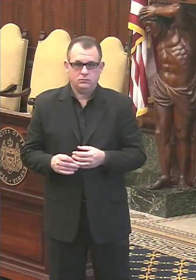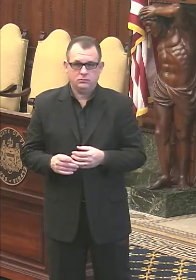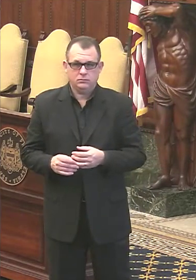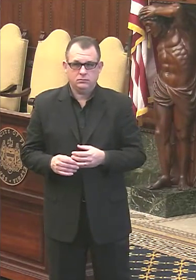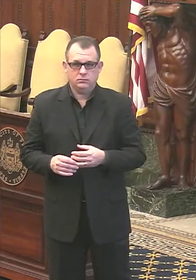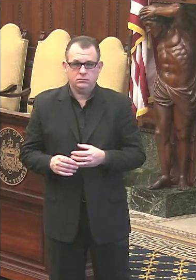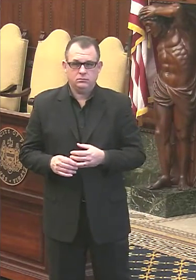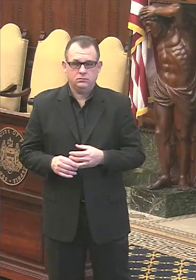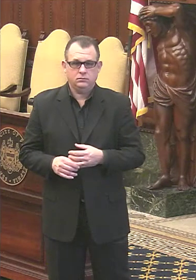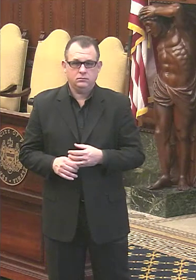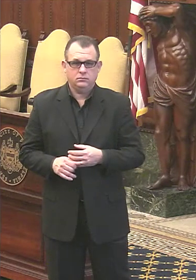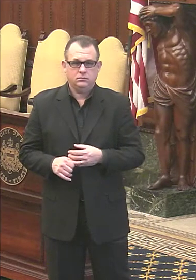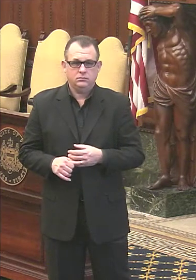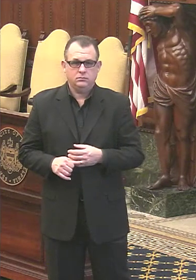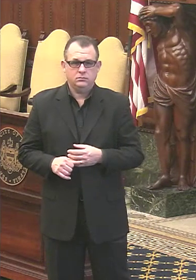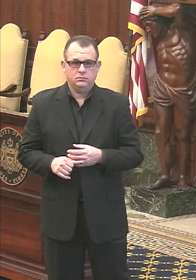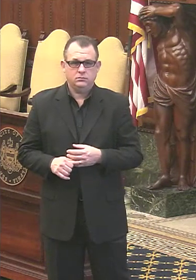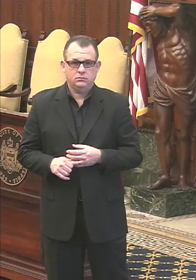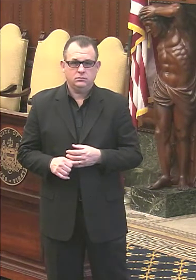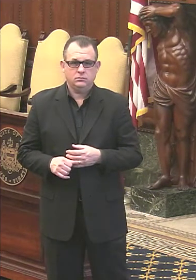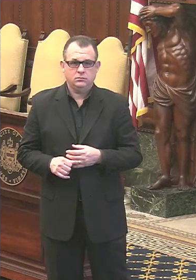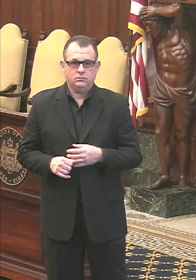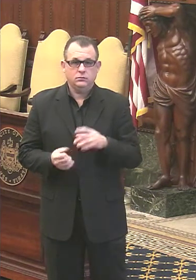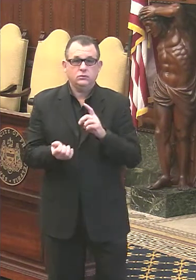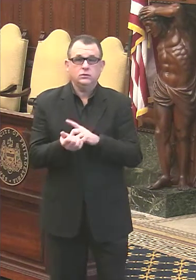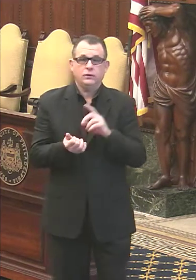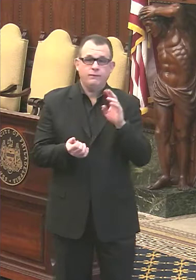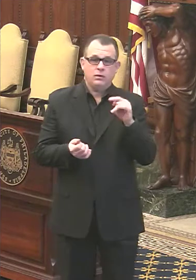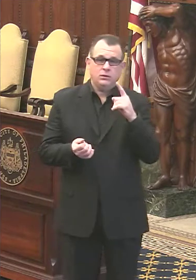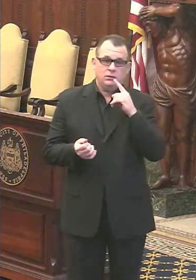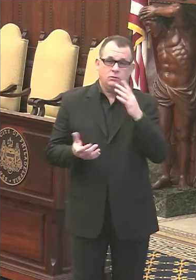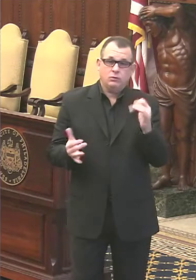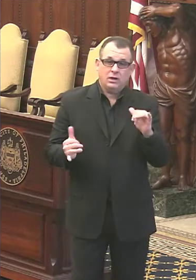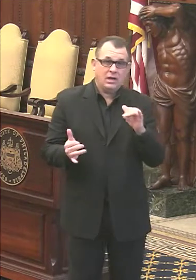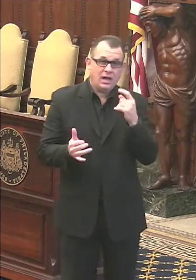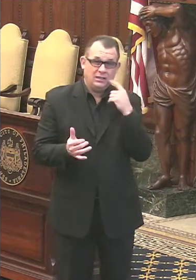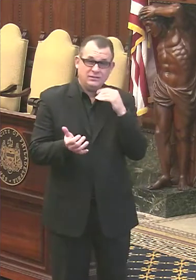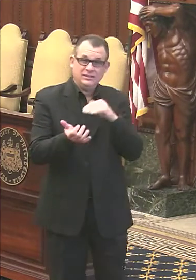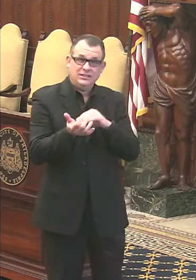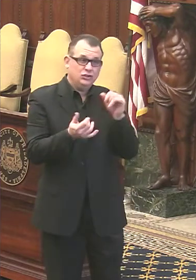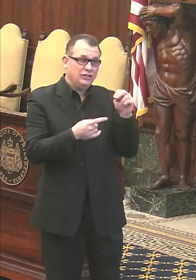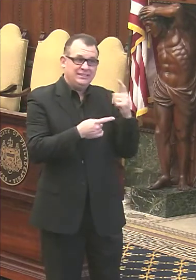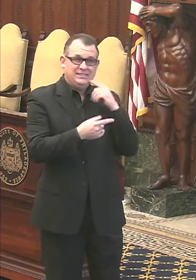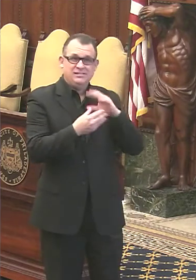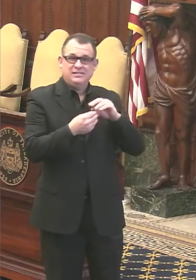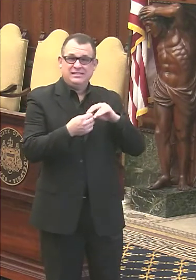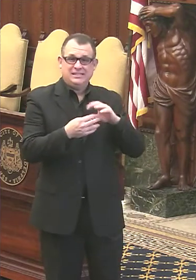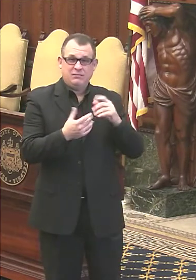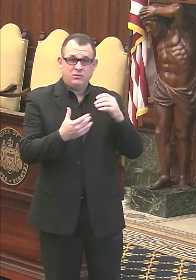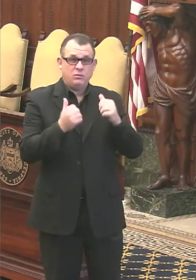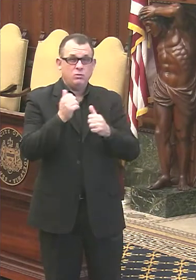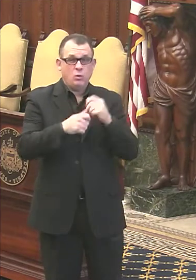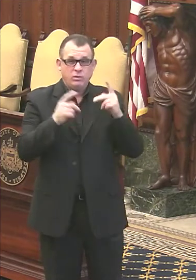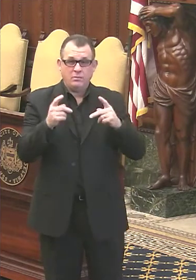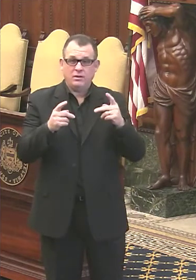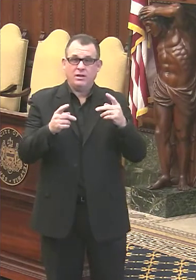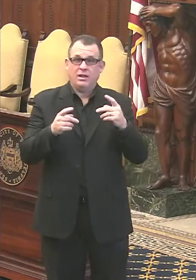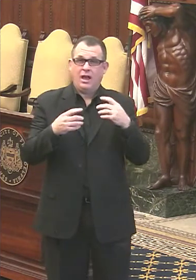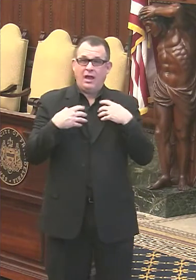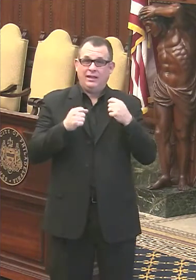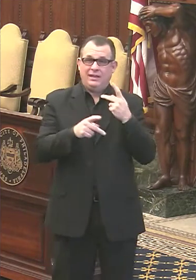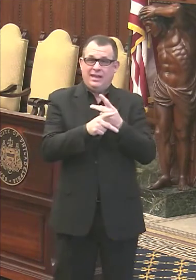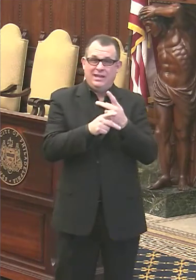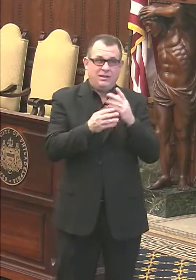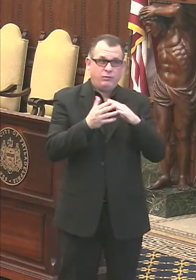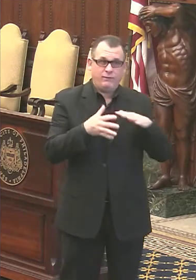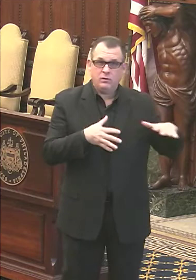Uh, you know, I would get back to what Dr. Johnson said. So that most people do get healthcare in the city, whether they, uh,